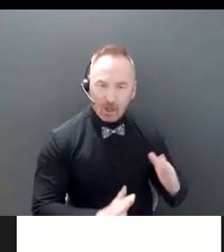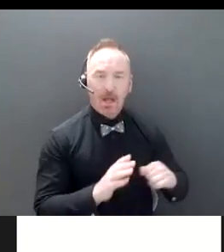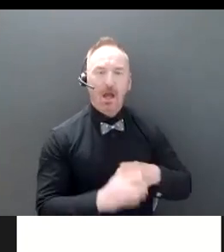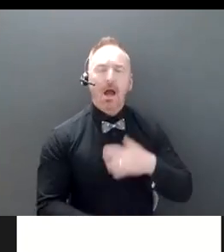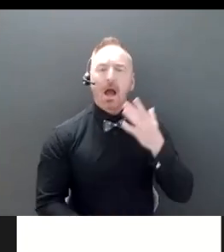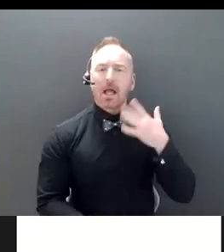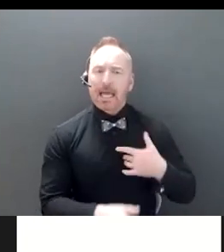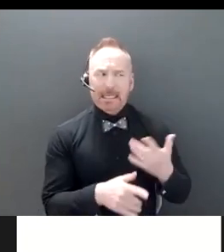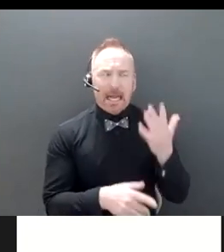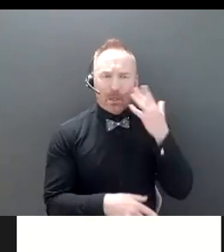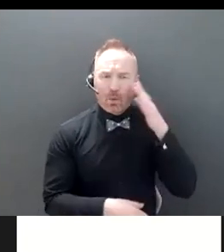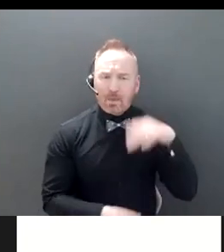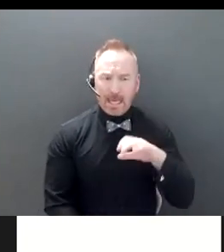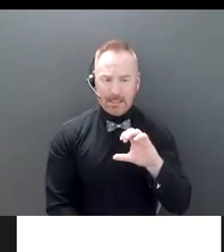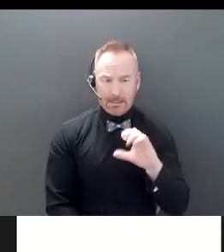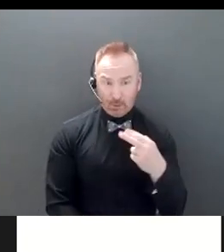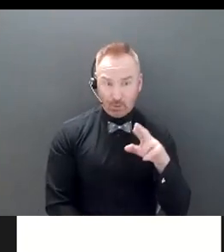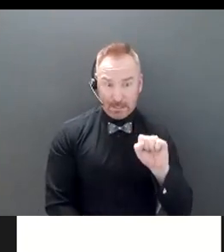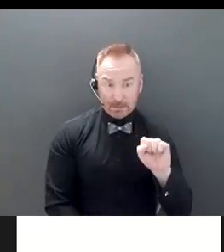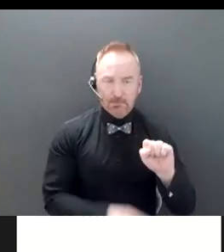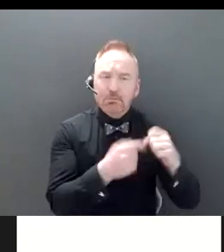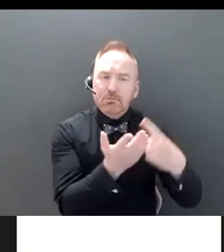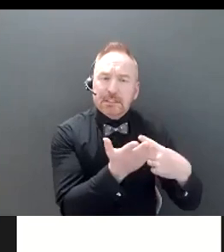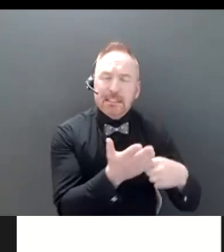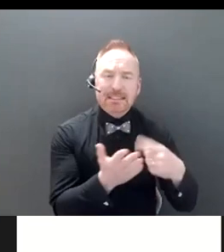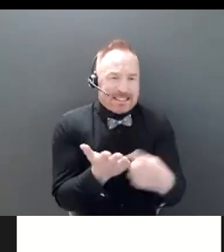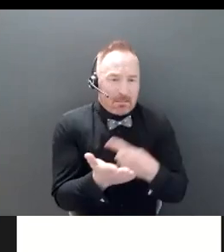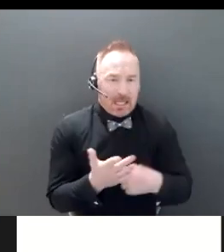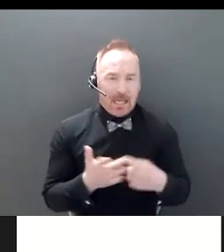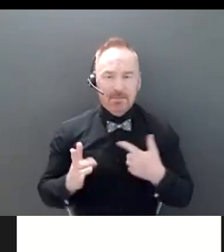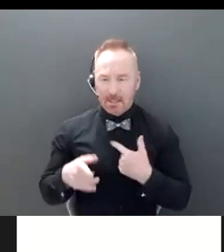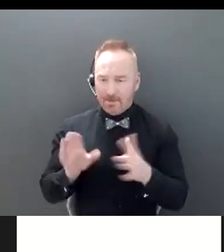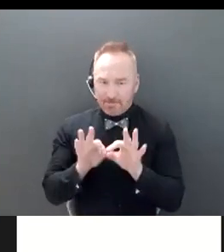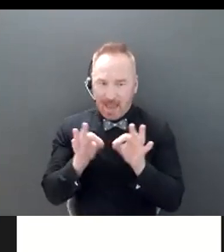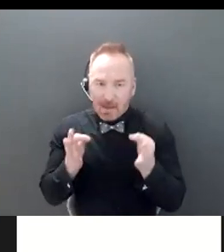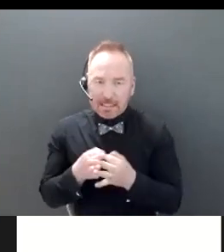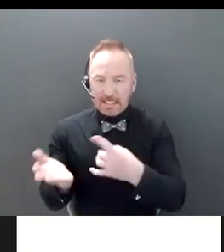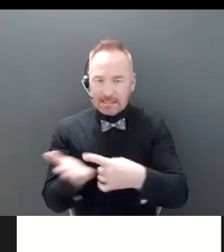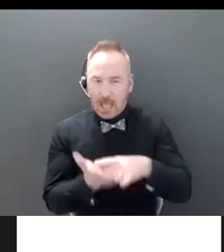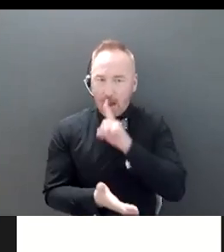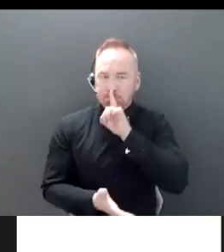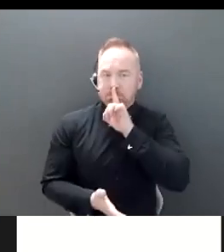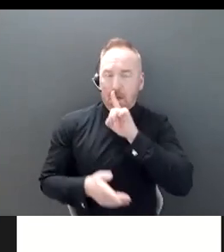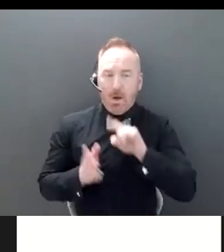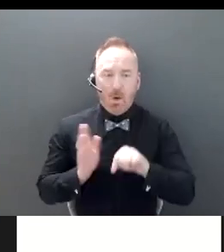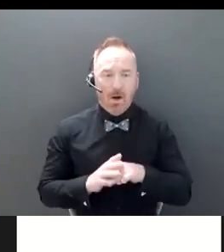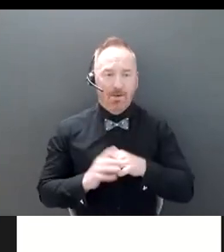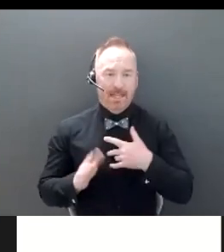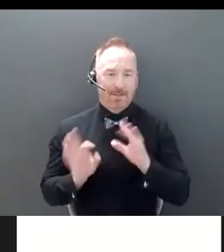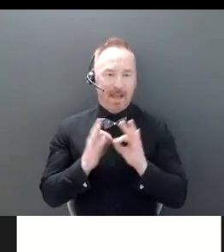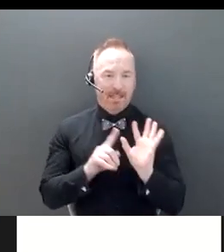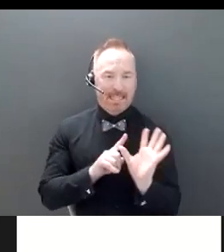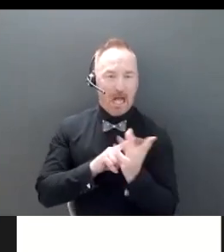sometimes culturally we don't talk about it within the family. So how do we now have that conversation and introduce having